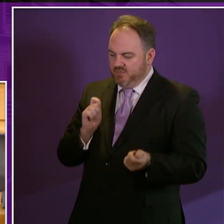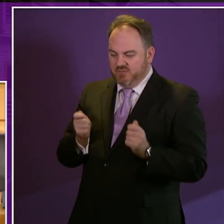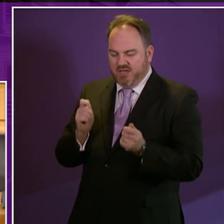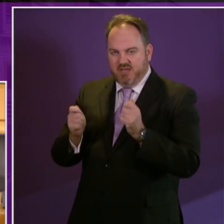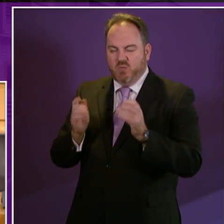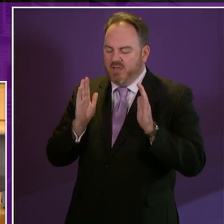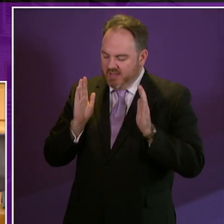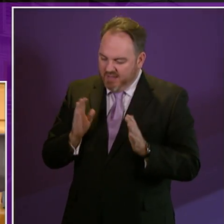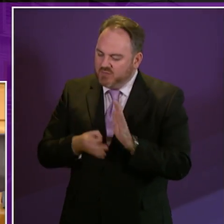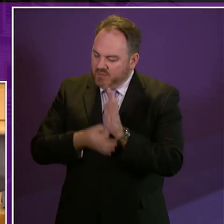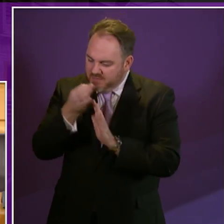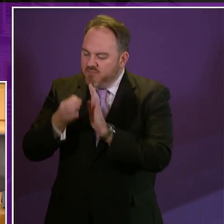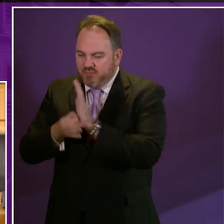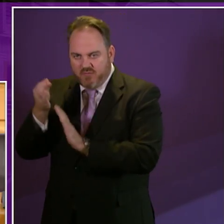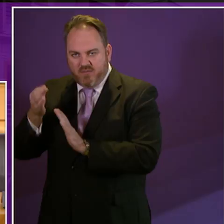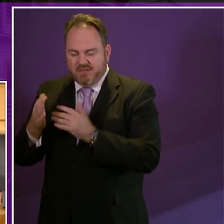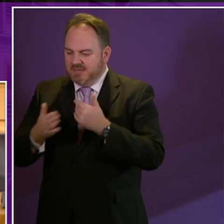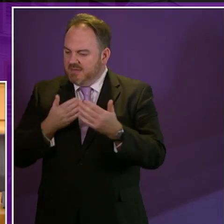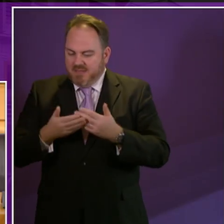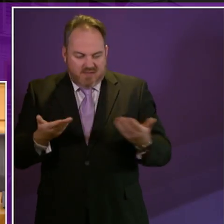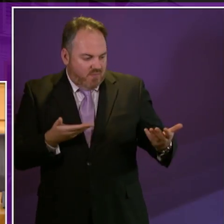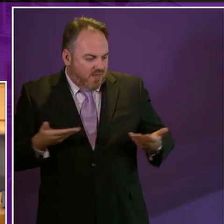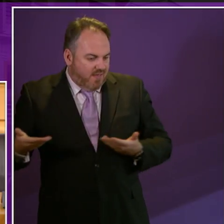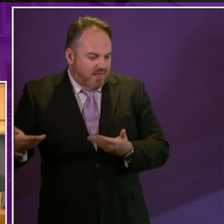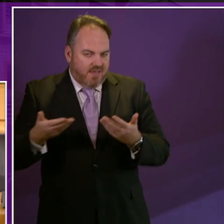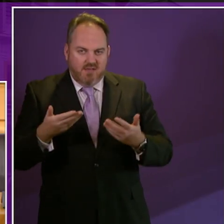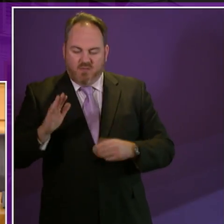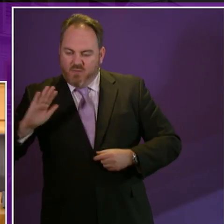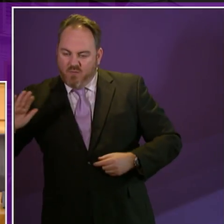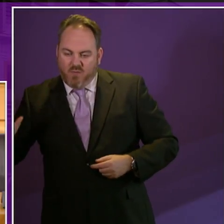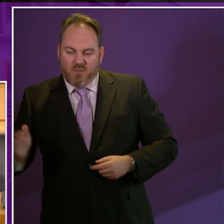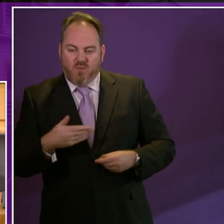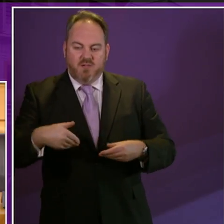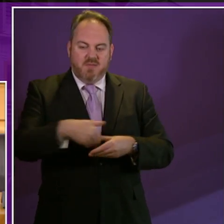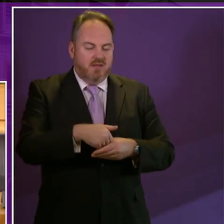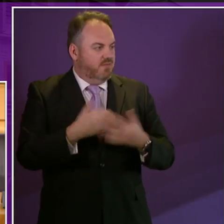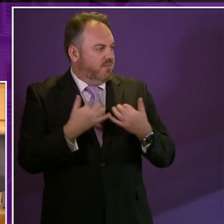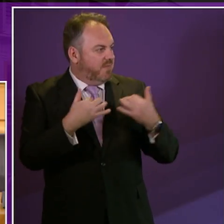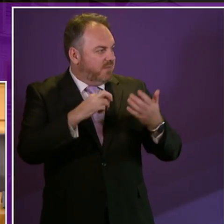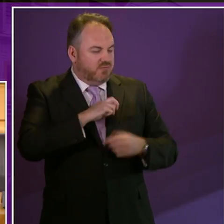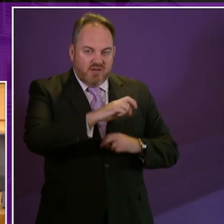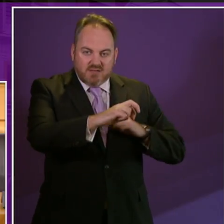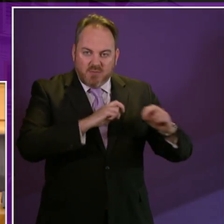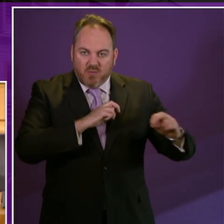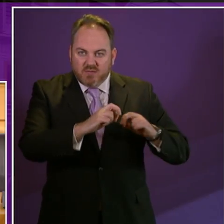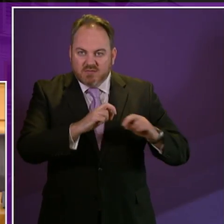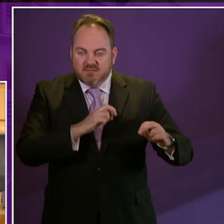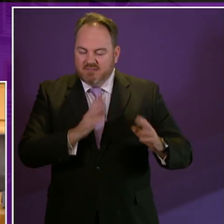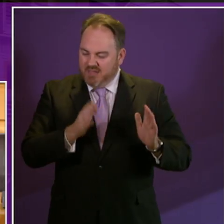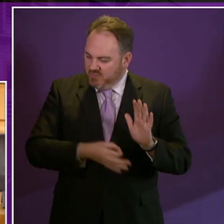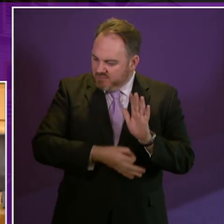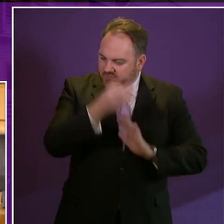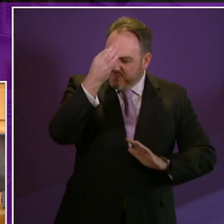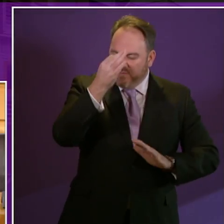do better at every level of service every aspect of public transport we must take decisive and